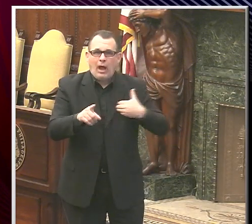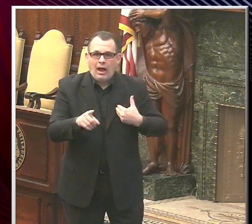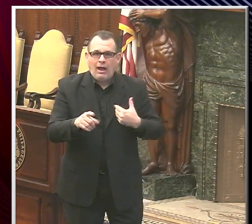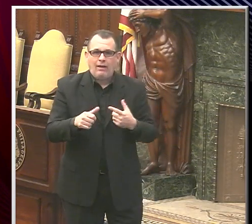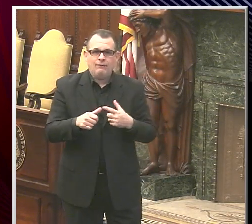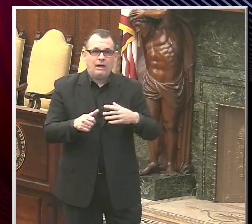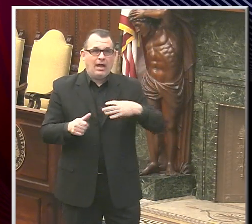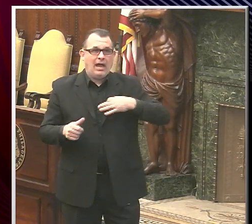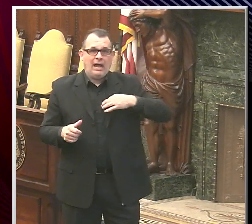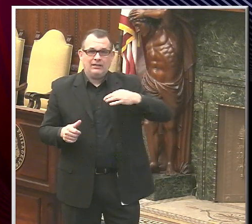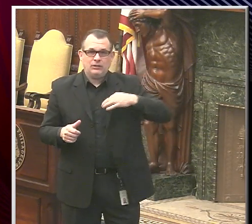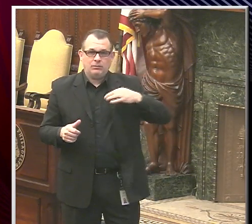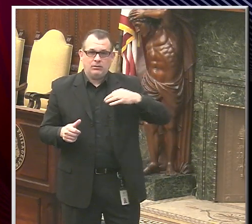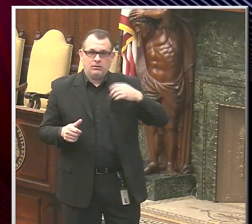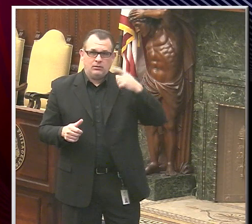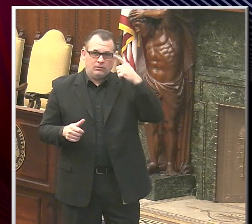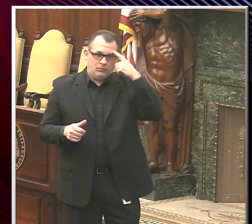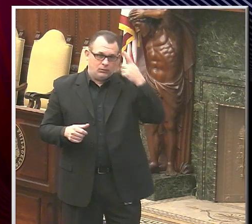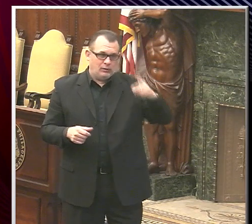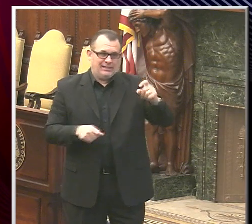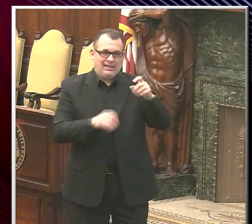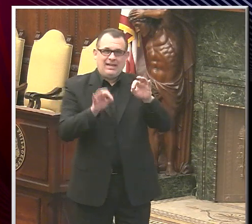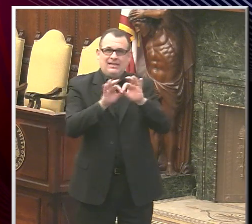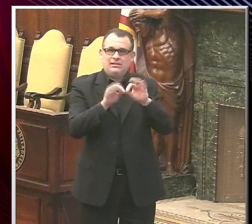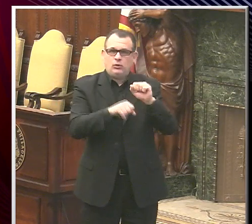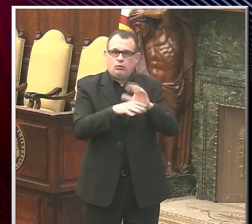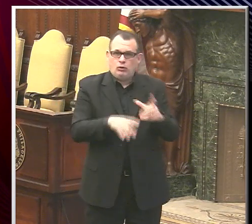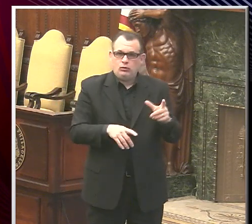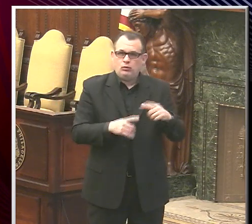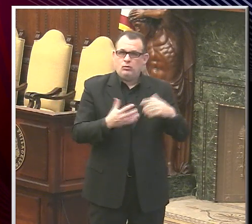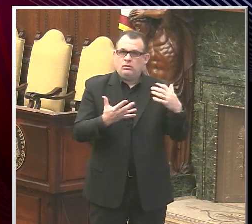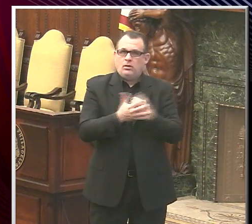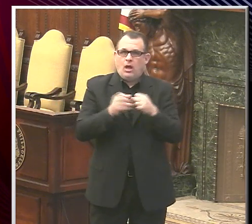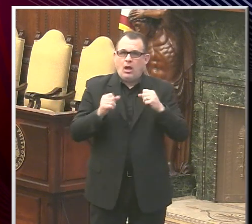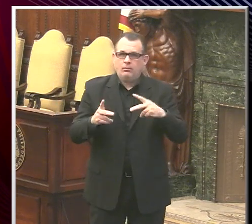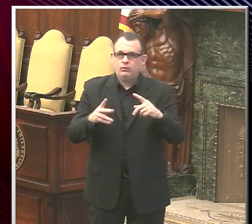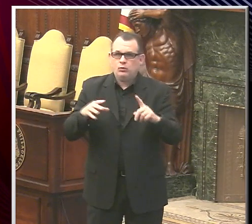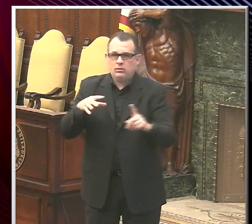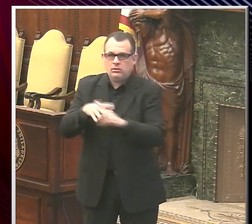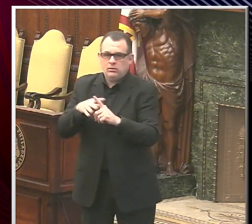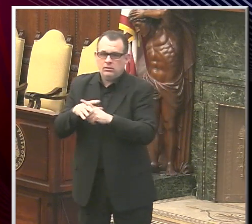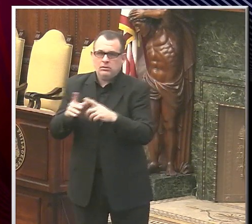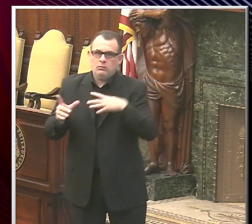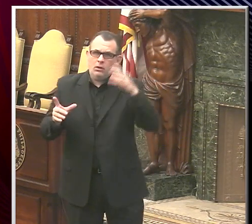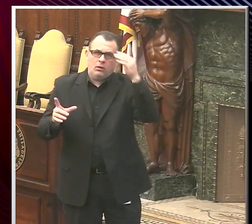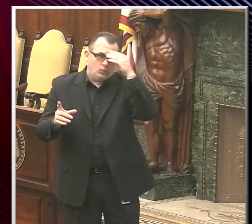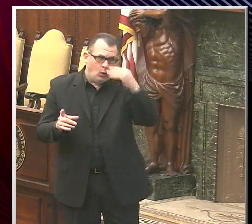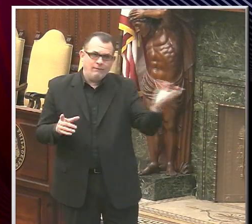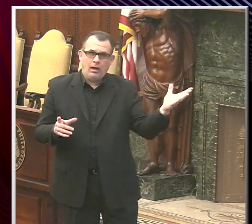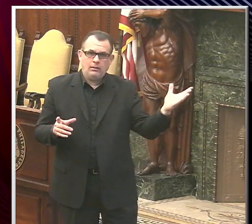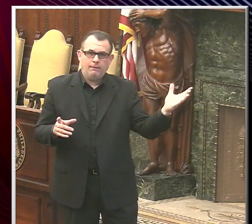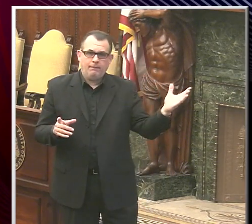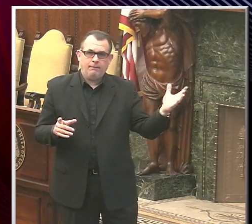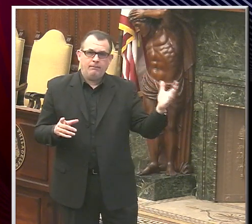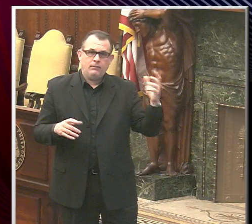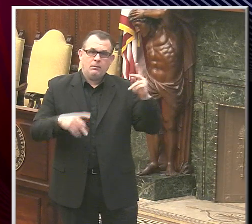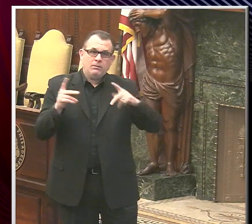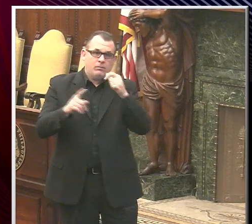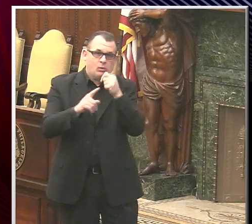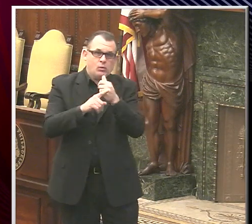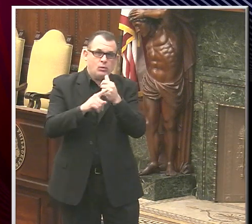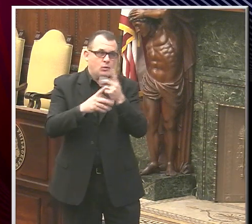eligible because they're essential workers. And then as opportunities come up to vaccinate those people, we will notify the person who has provided that information on our website.